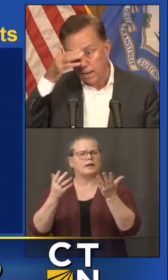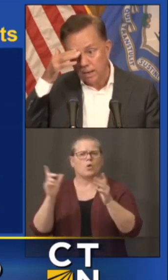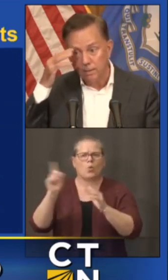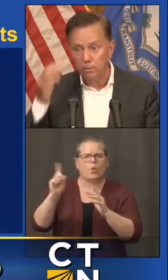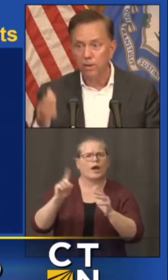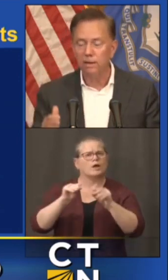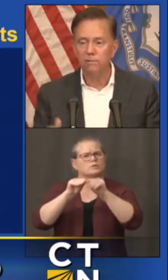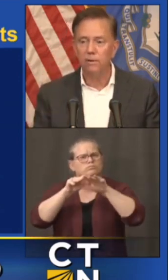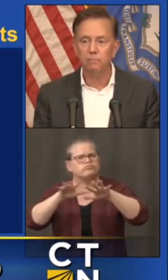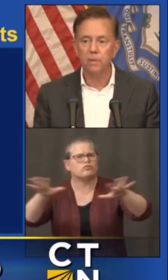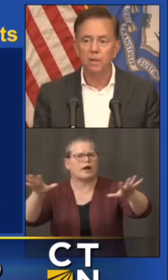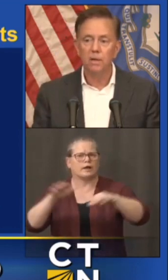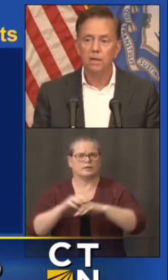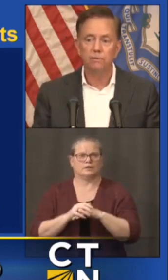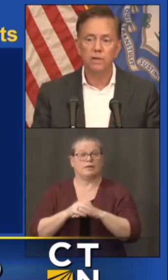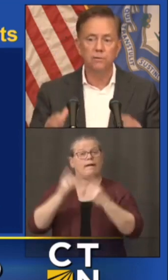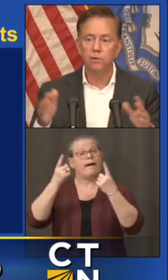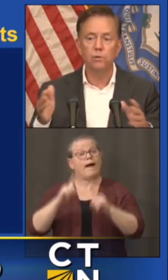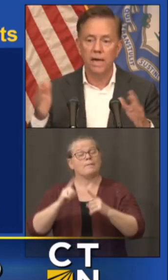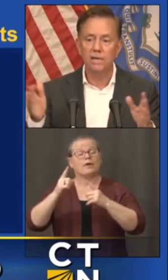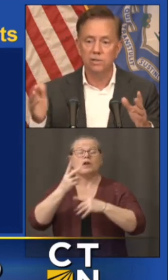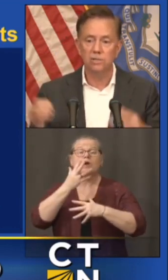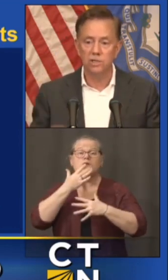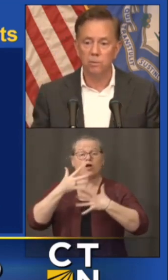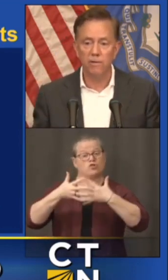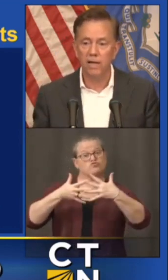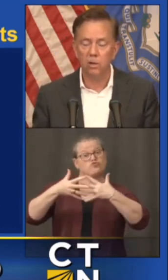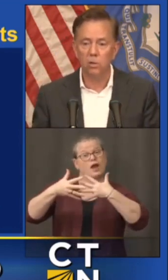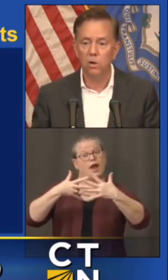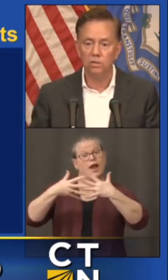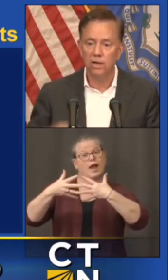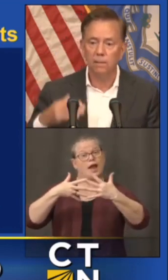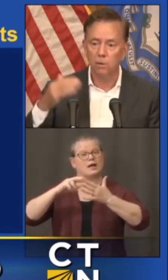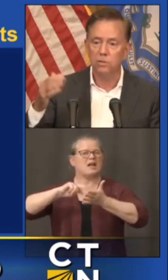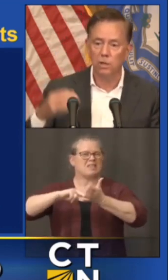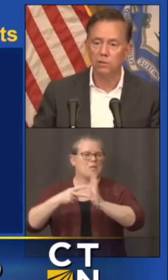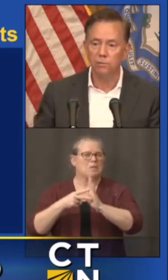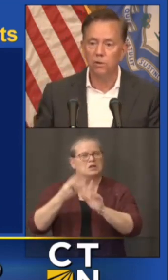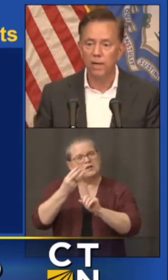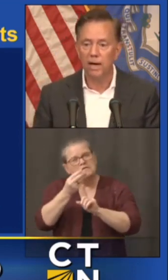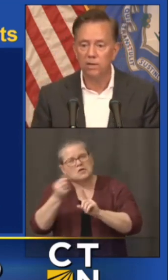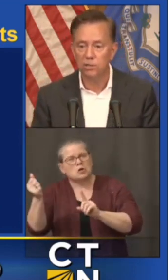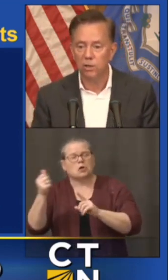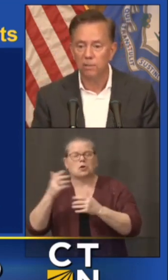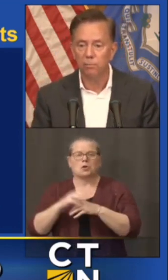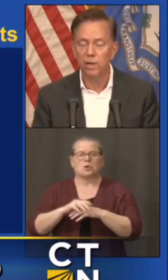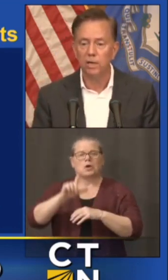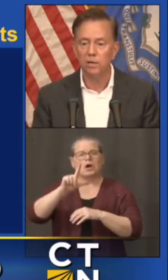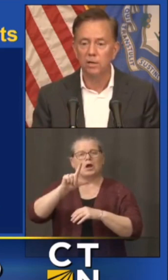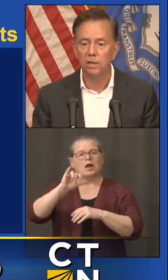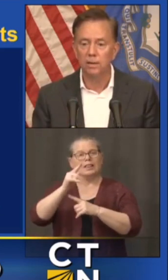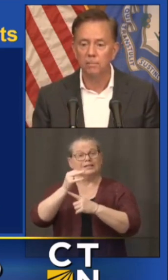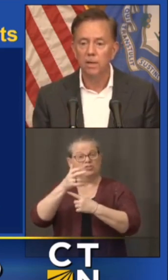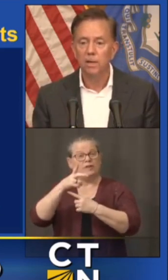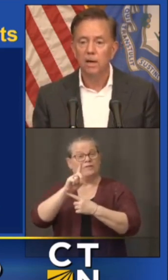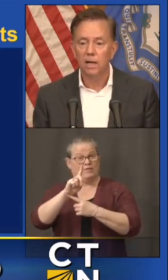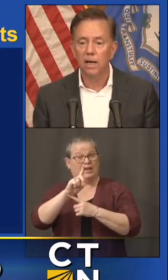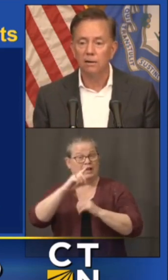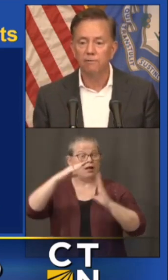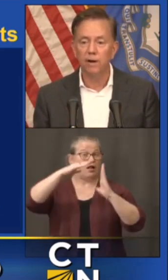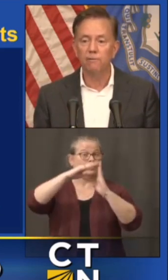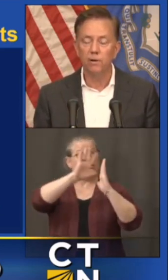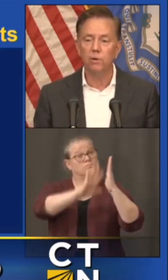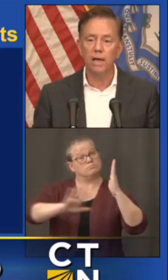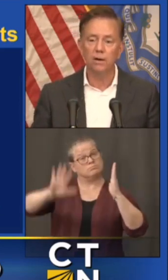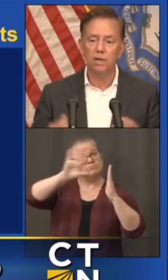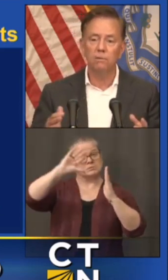gray you have as few cases as we've had in a long time most Litchfield County is looking pretty good a